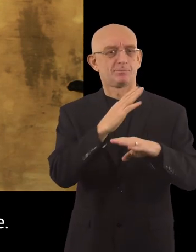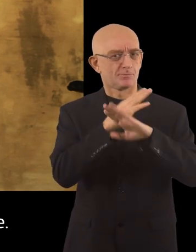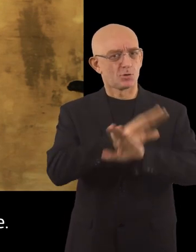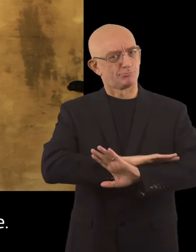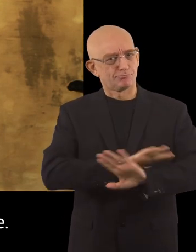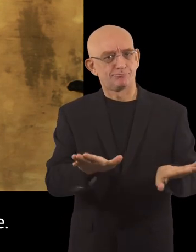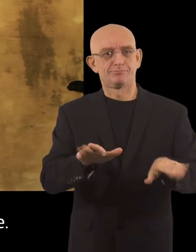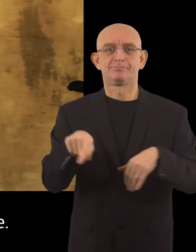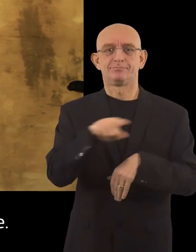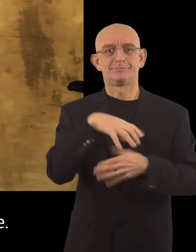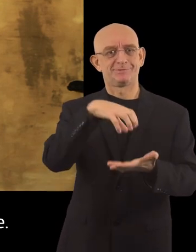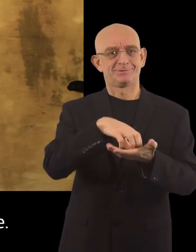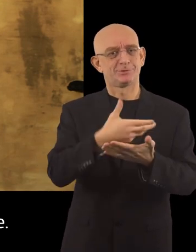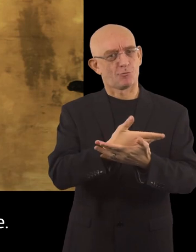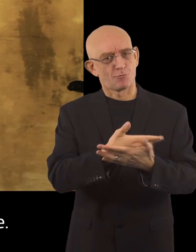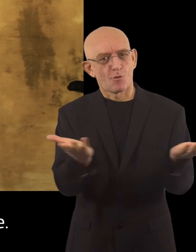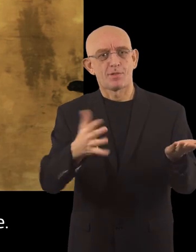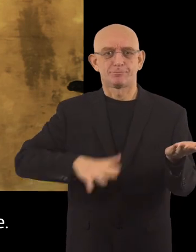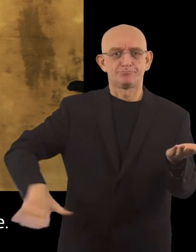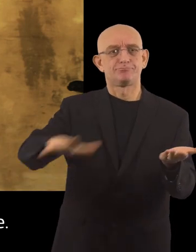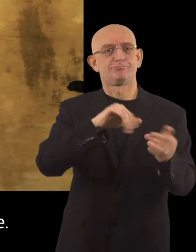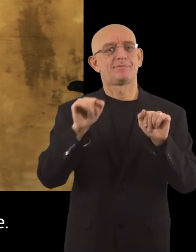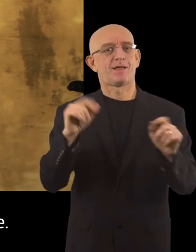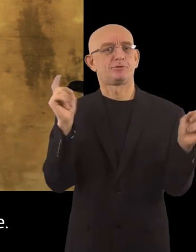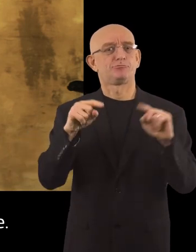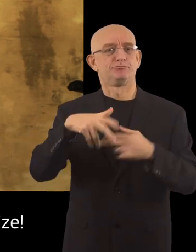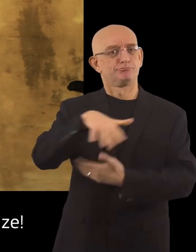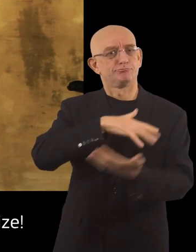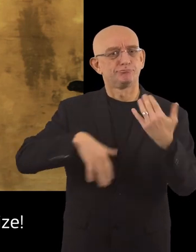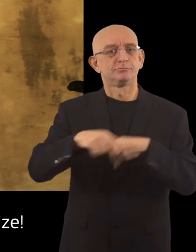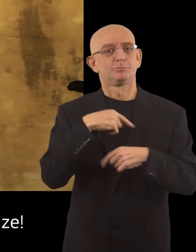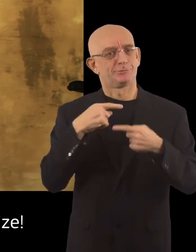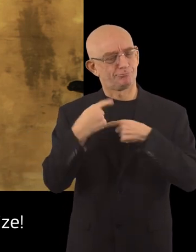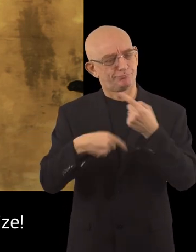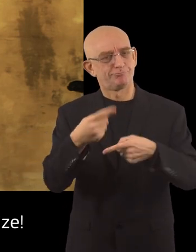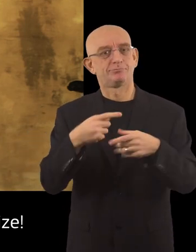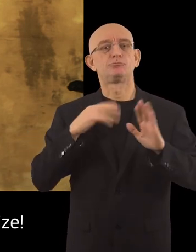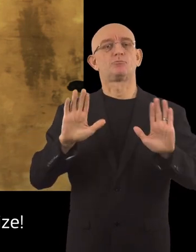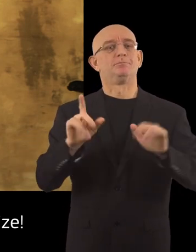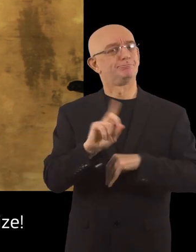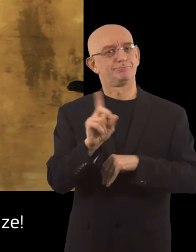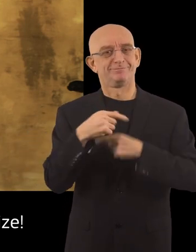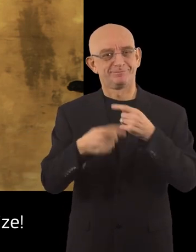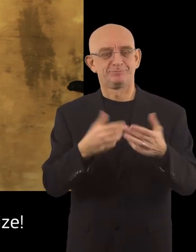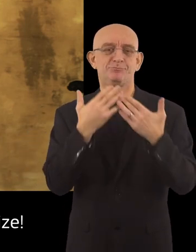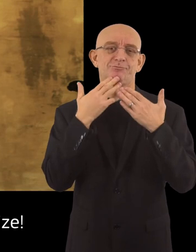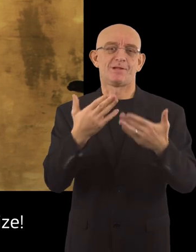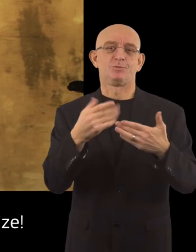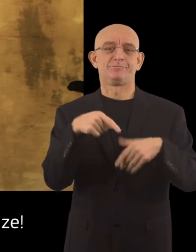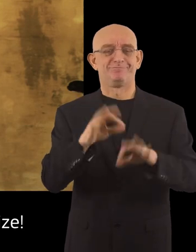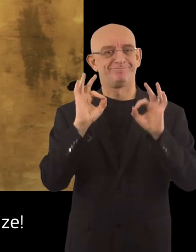that we have a city for everyone on the right path. We will continue.